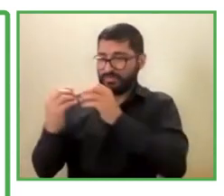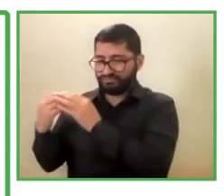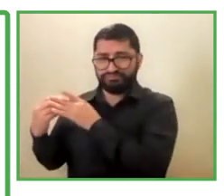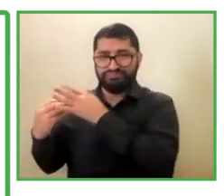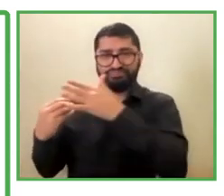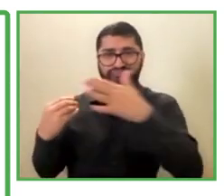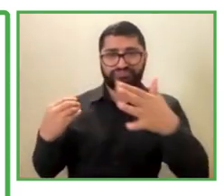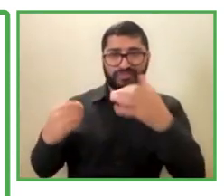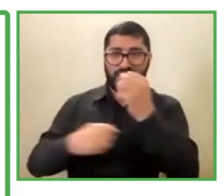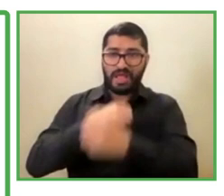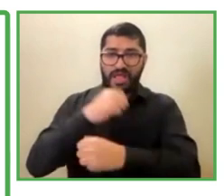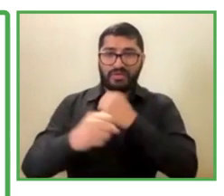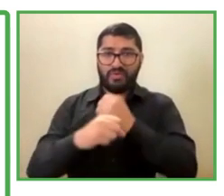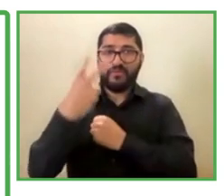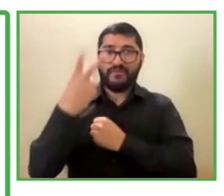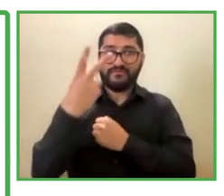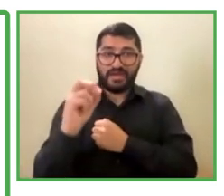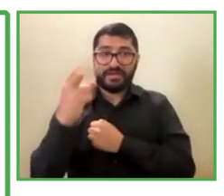during 2020.